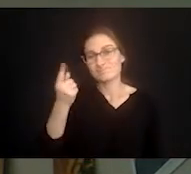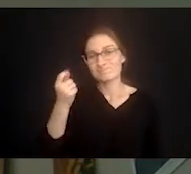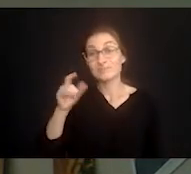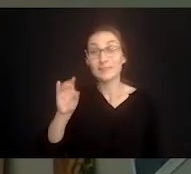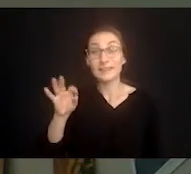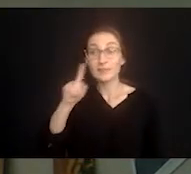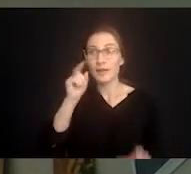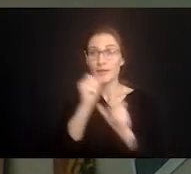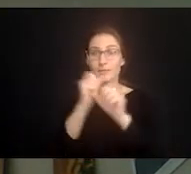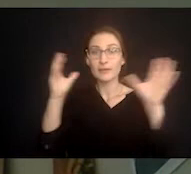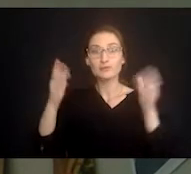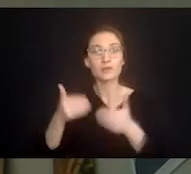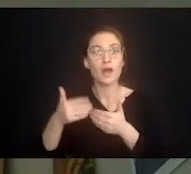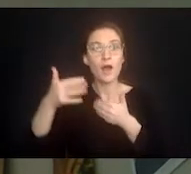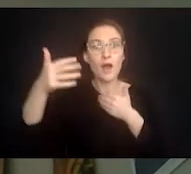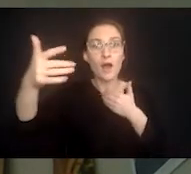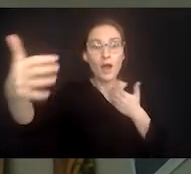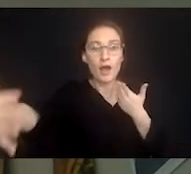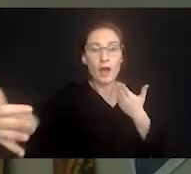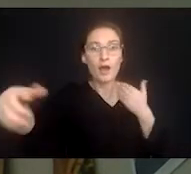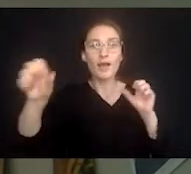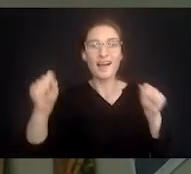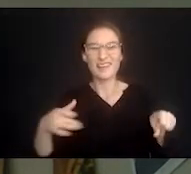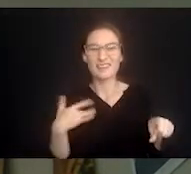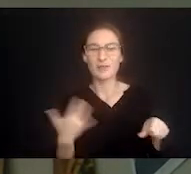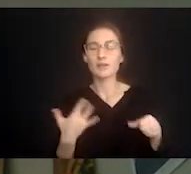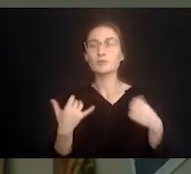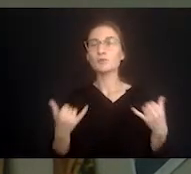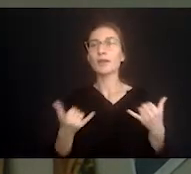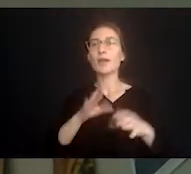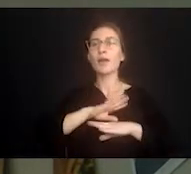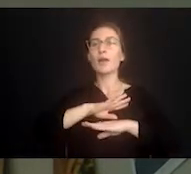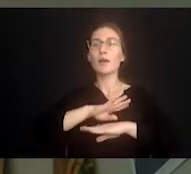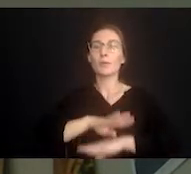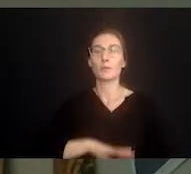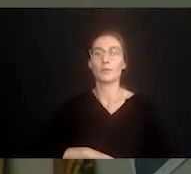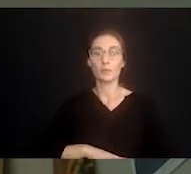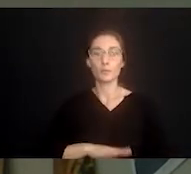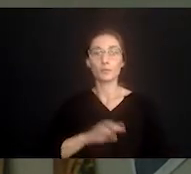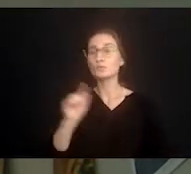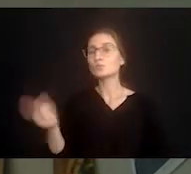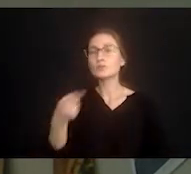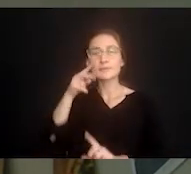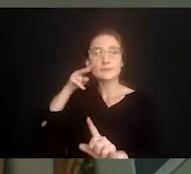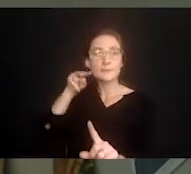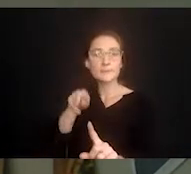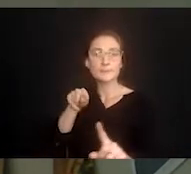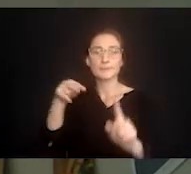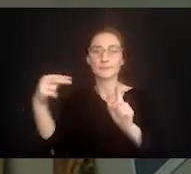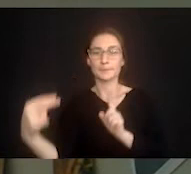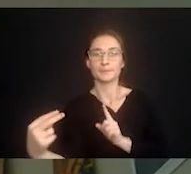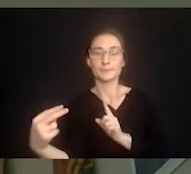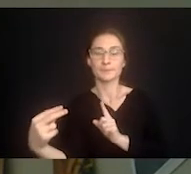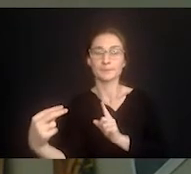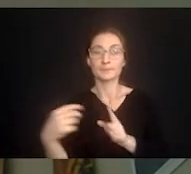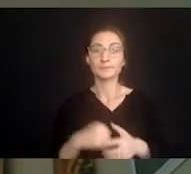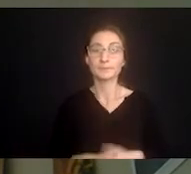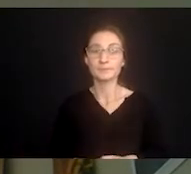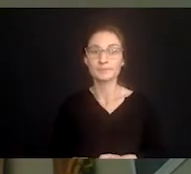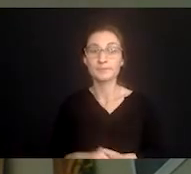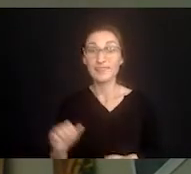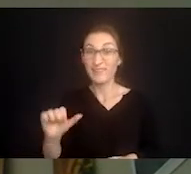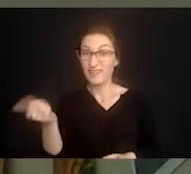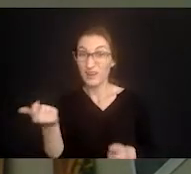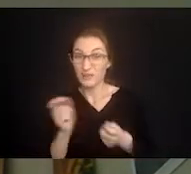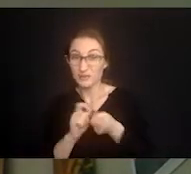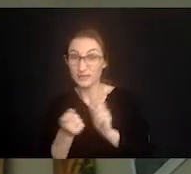much less stress and I'm not getting hung up on those things so adjusting my perspective. The other thing I